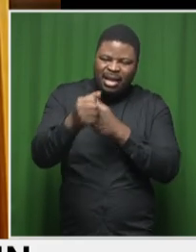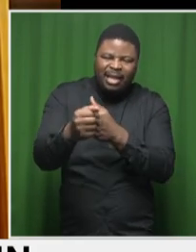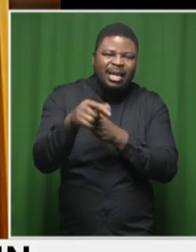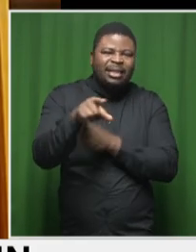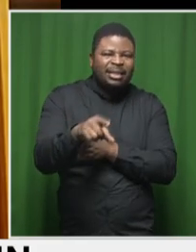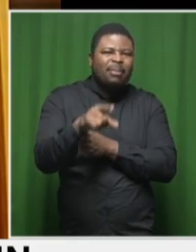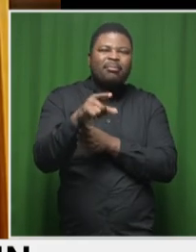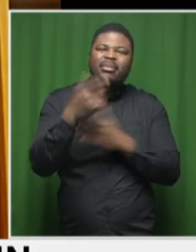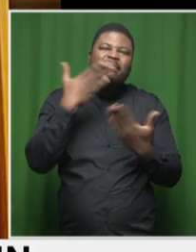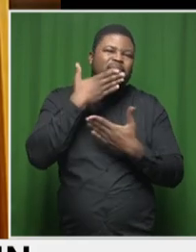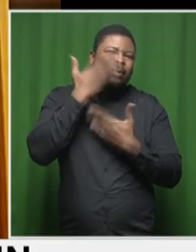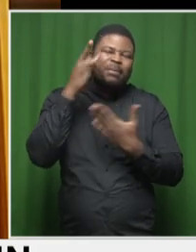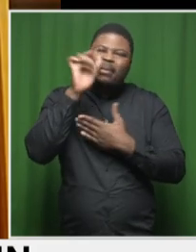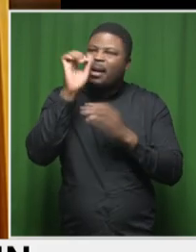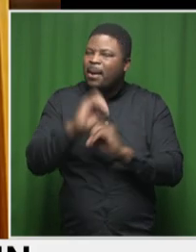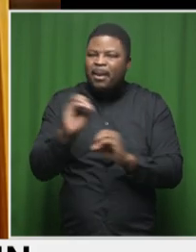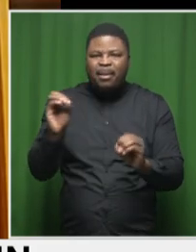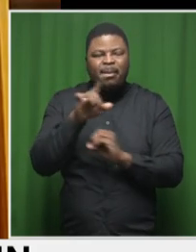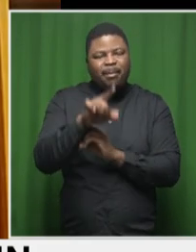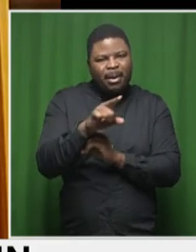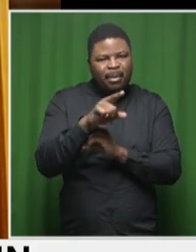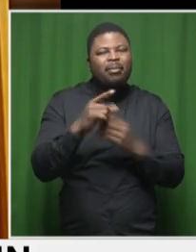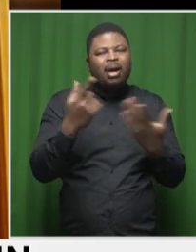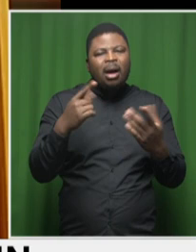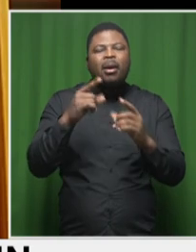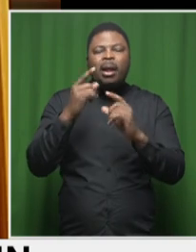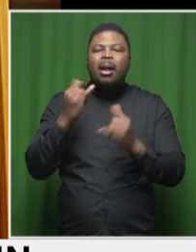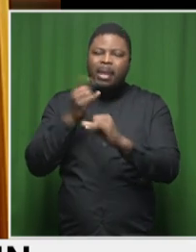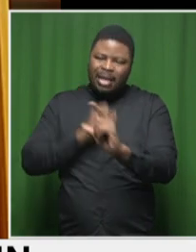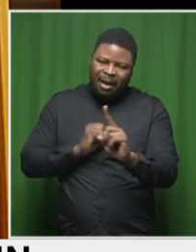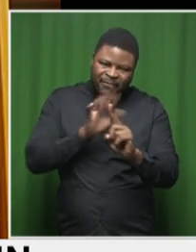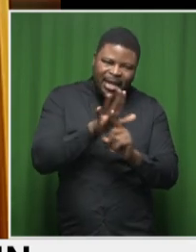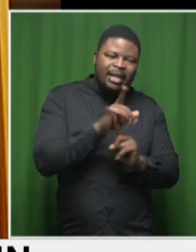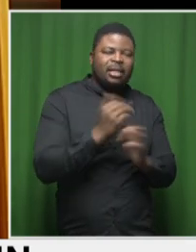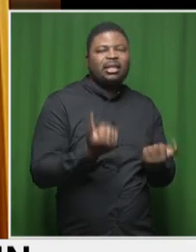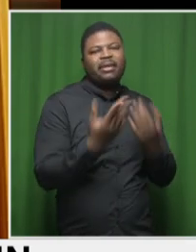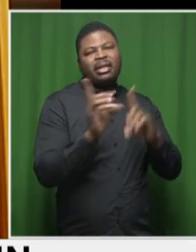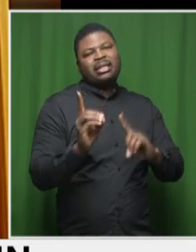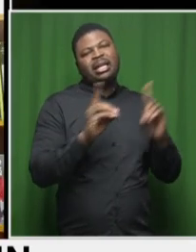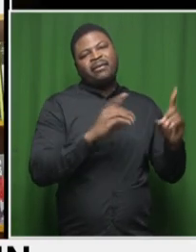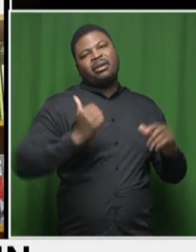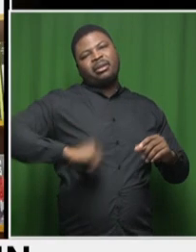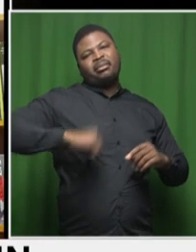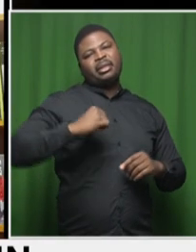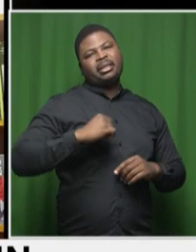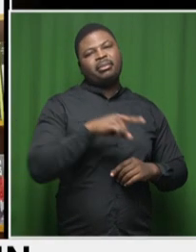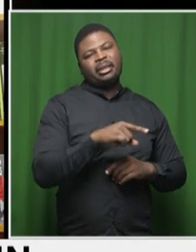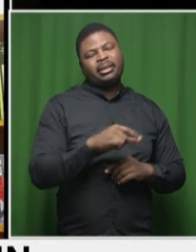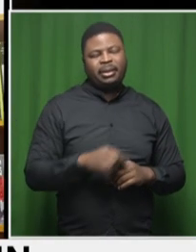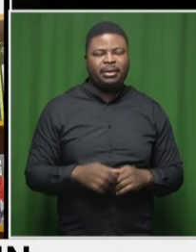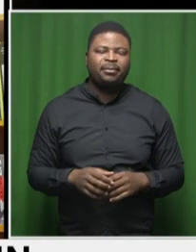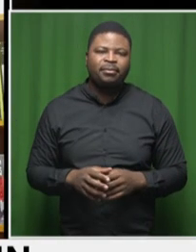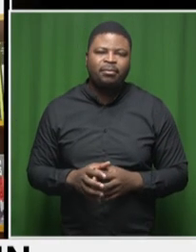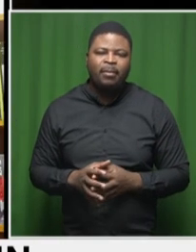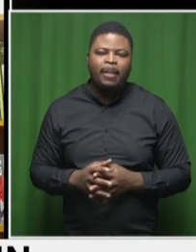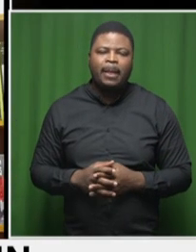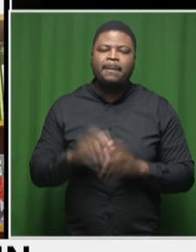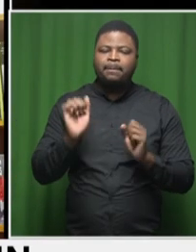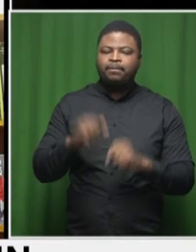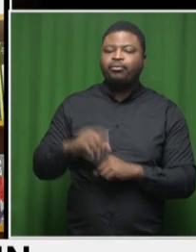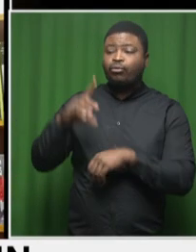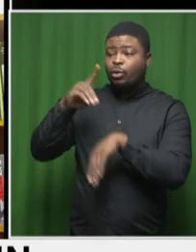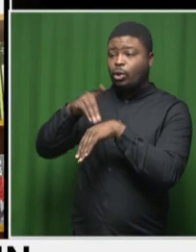municipality, which has huge implications for service delivery. Yeah. And I mean, doctor, I'll ask you the same